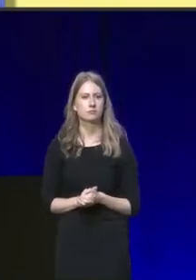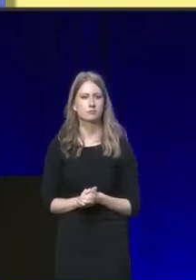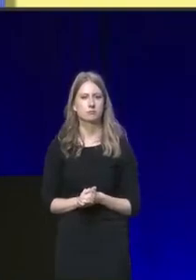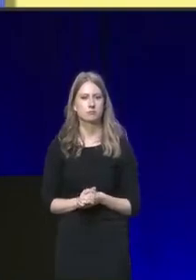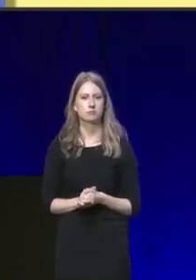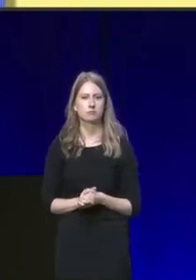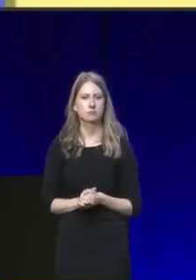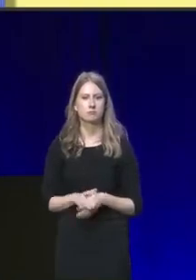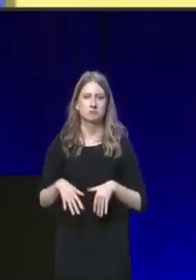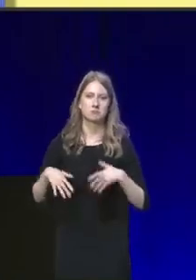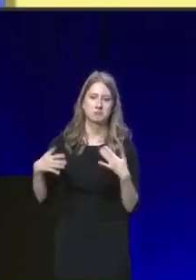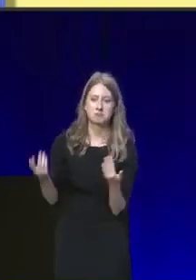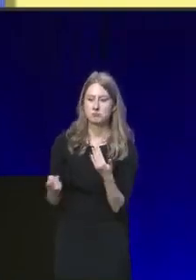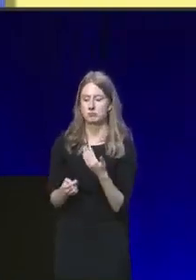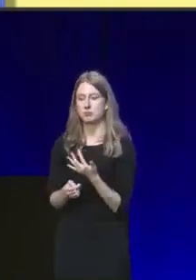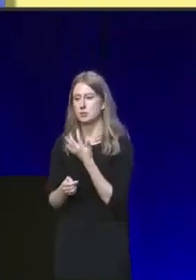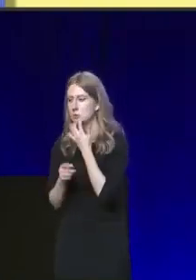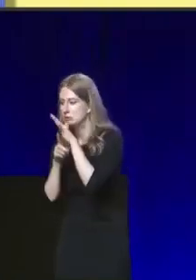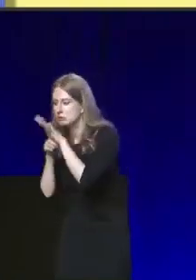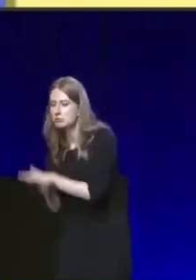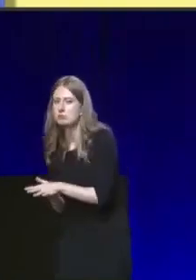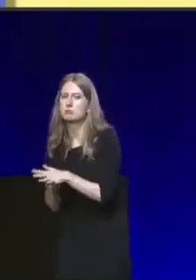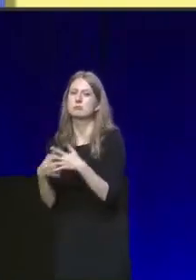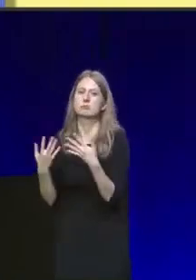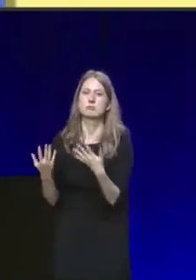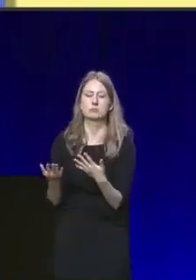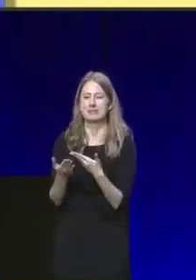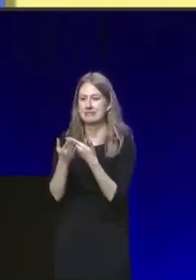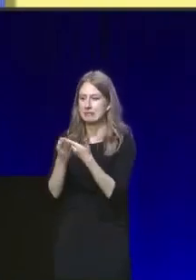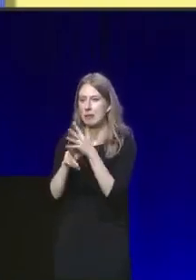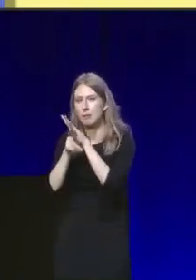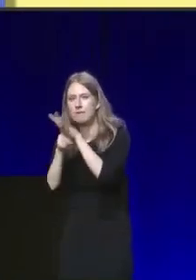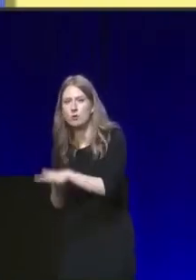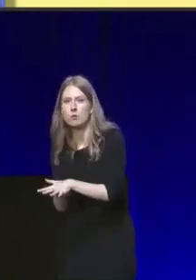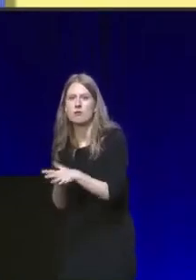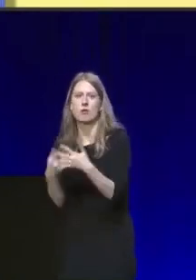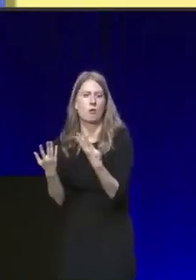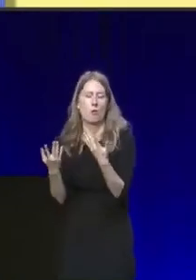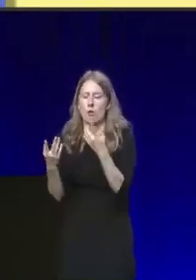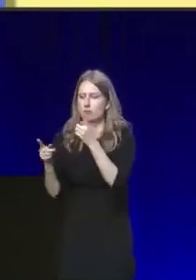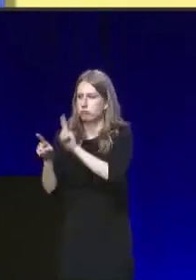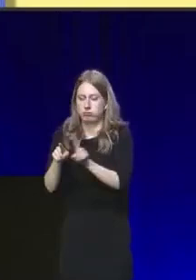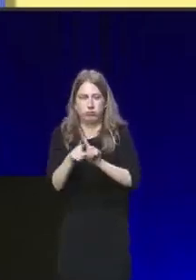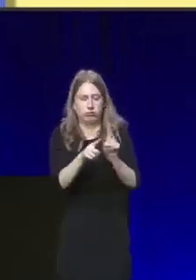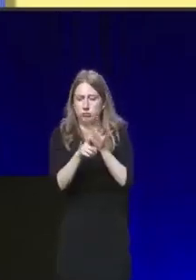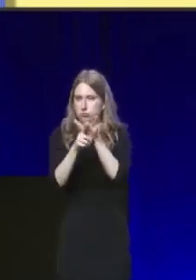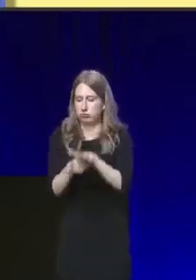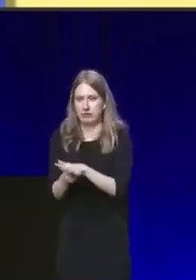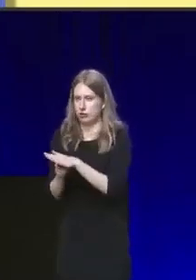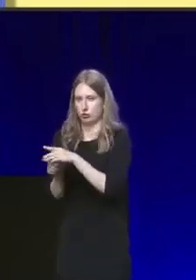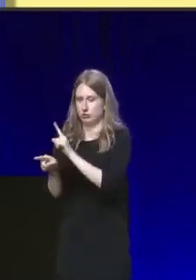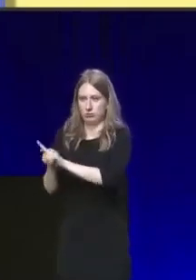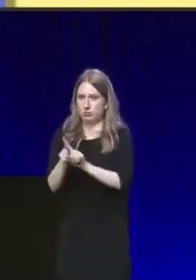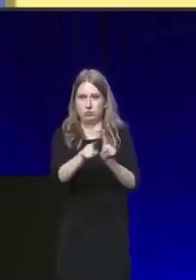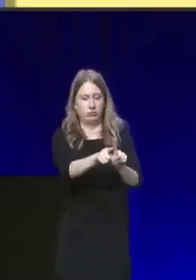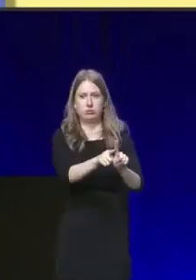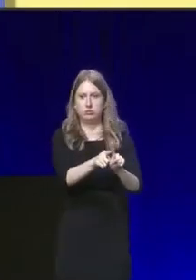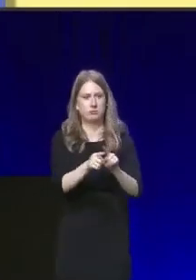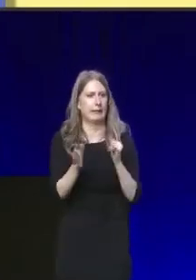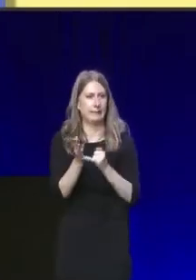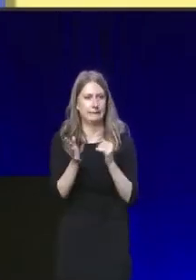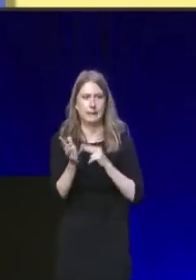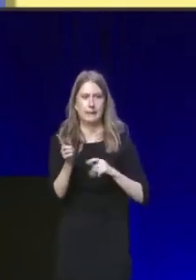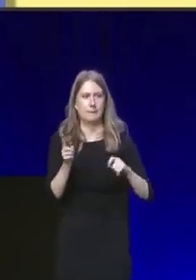And whether it is anti-Semitism, Islamophobia or any form of prejudice, the Scottish National